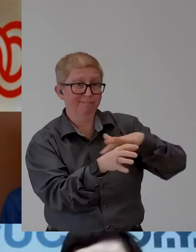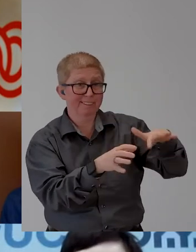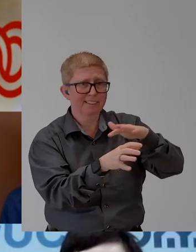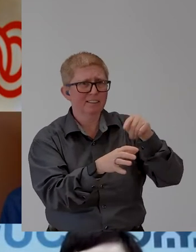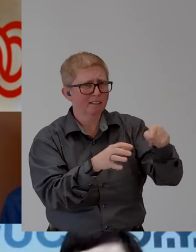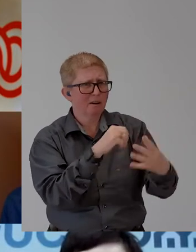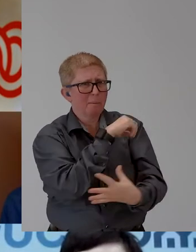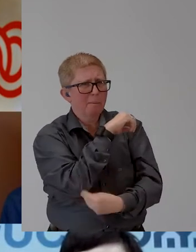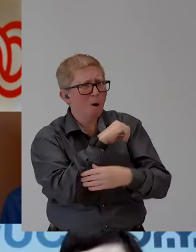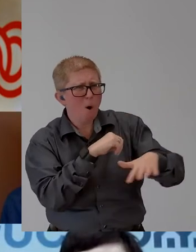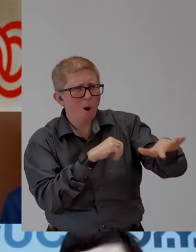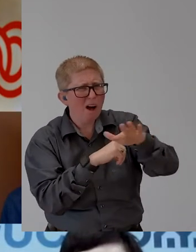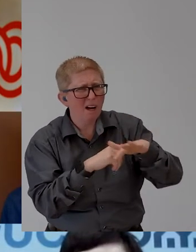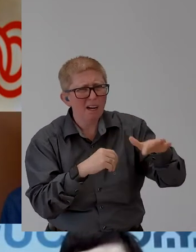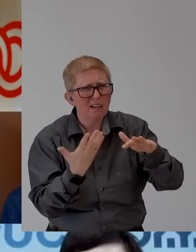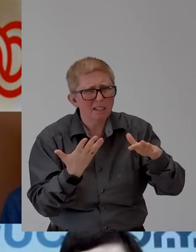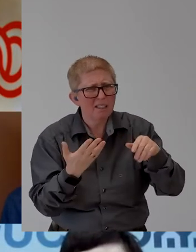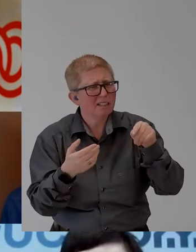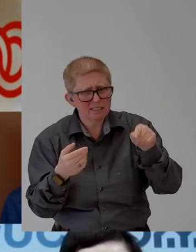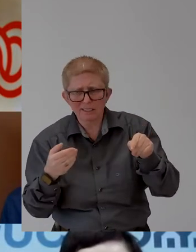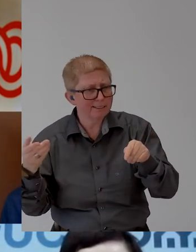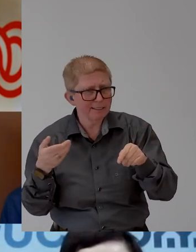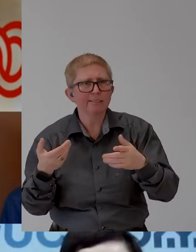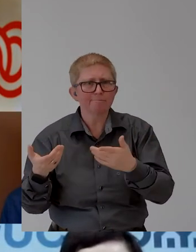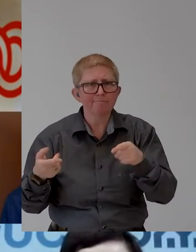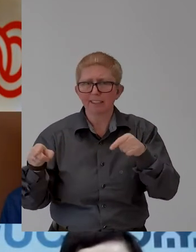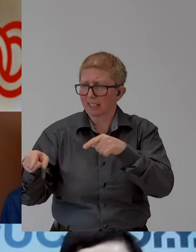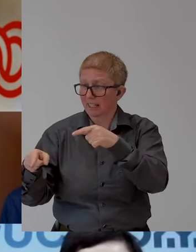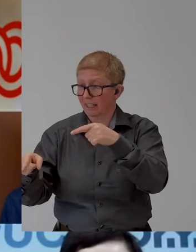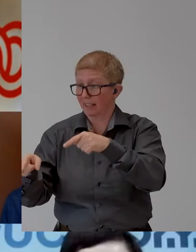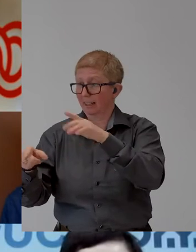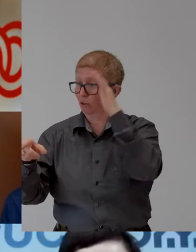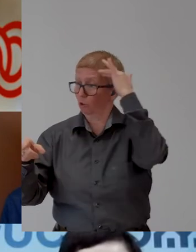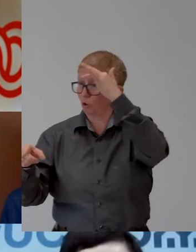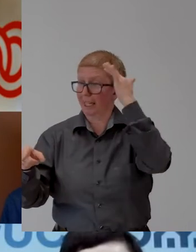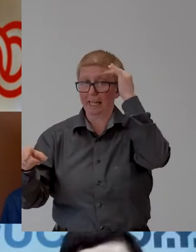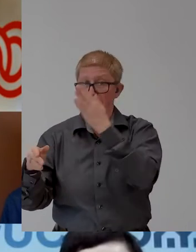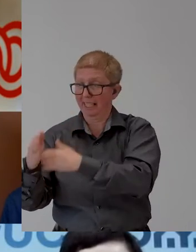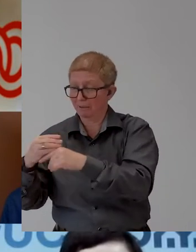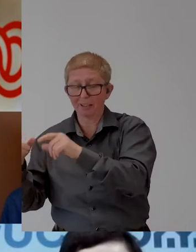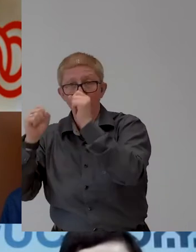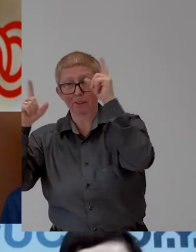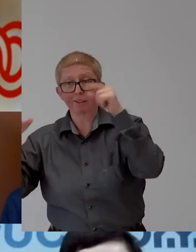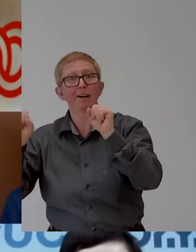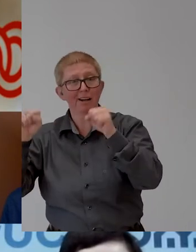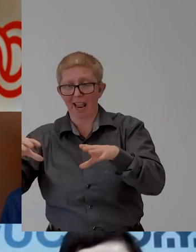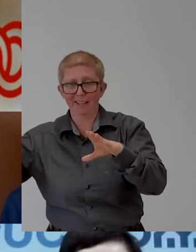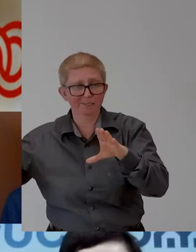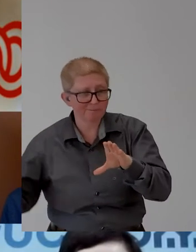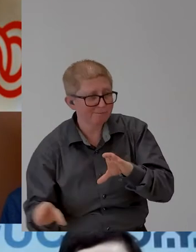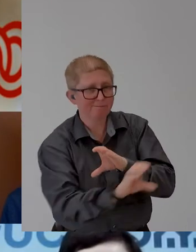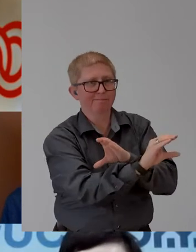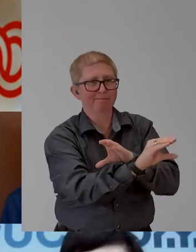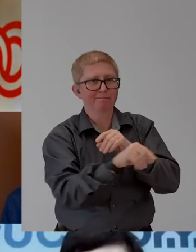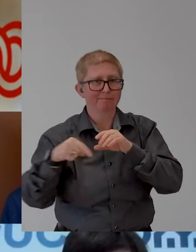We help to fulfill people's dreams to reach their foot potential to become active valued citizens in their own communities. Our